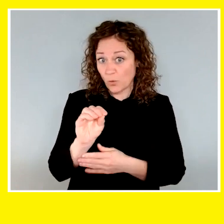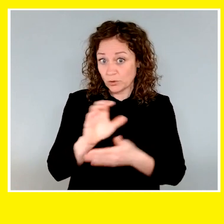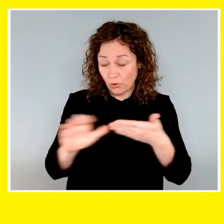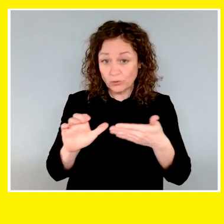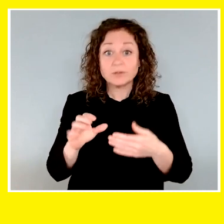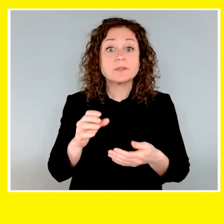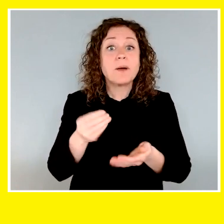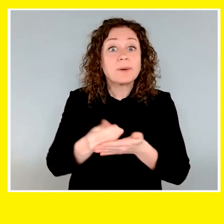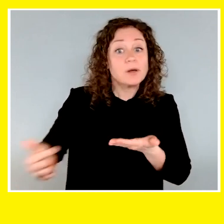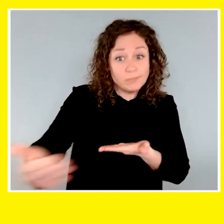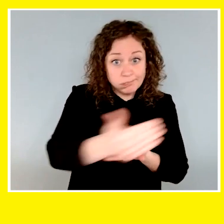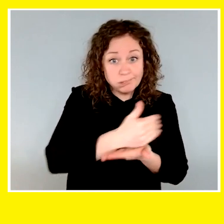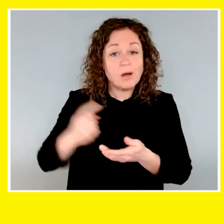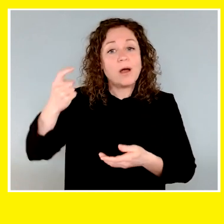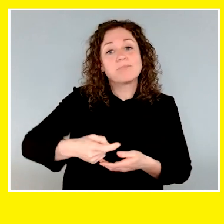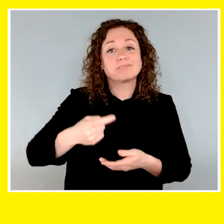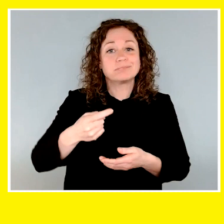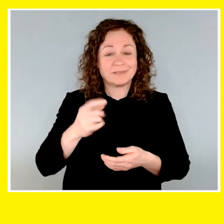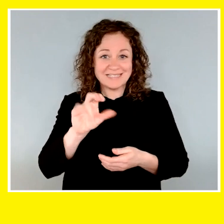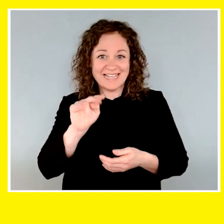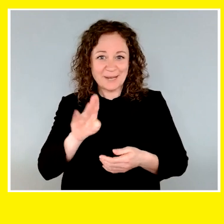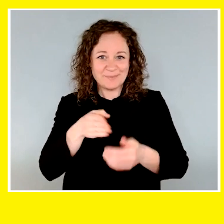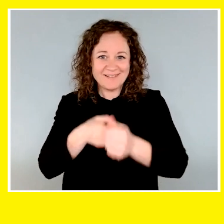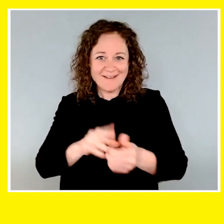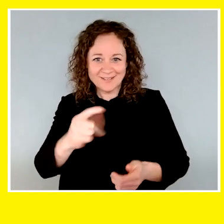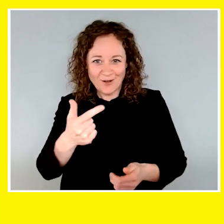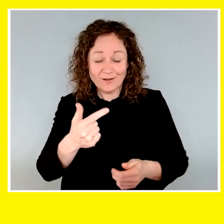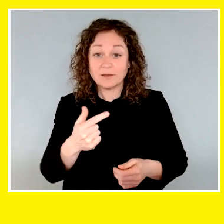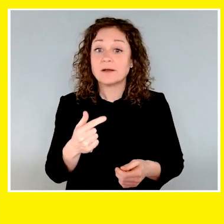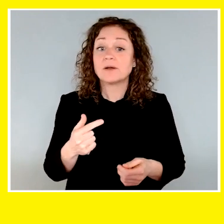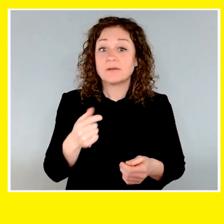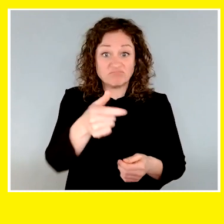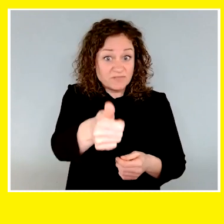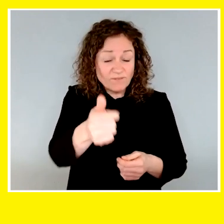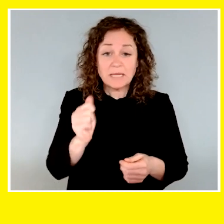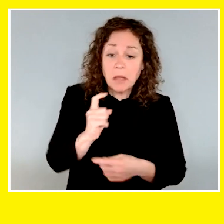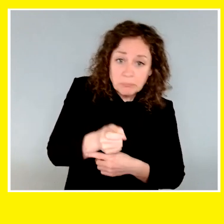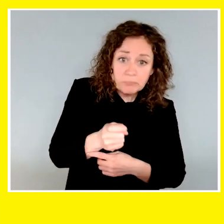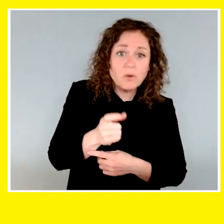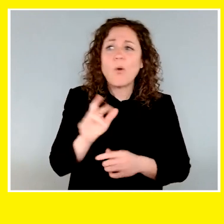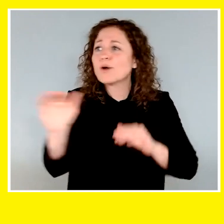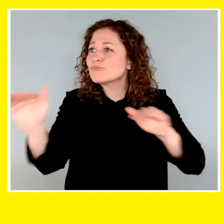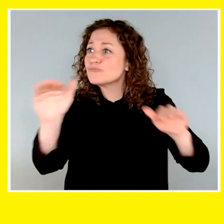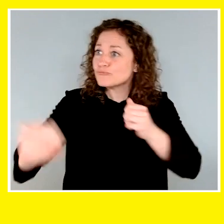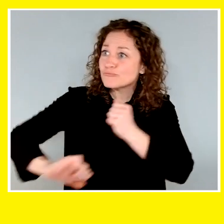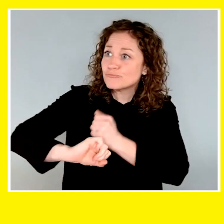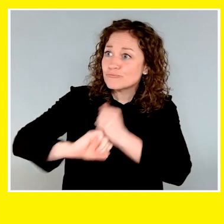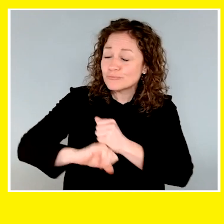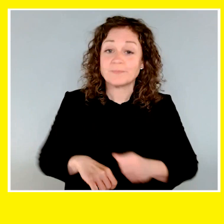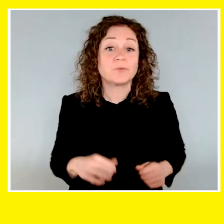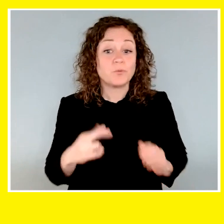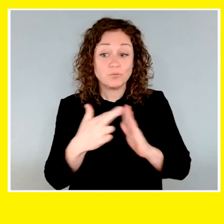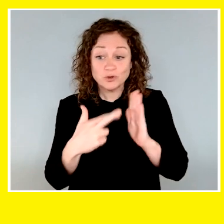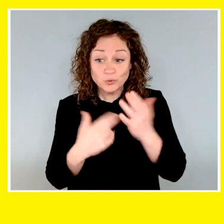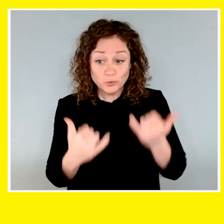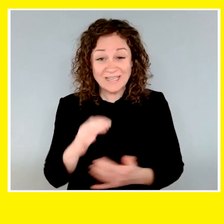The cost of registration is only $40 with all the proceeds going towards CNIB Guide Dogs in communities across Canada. You will also